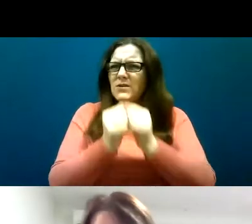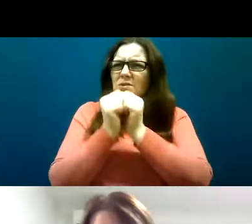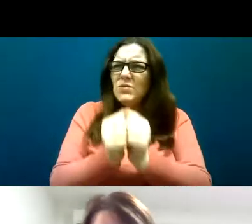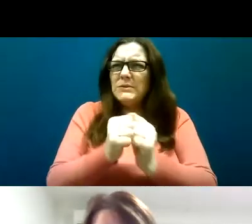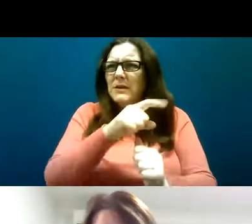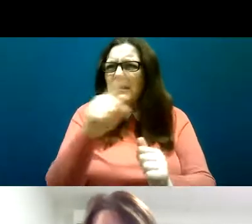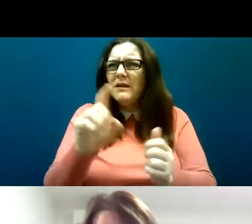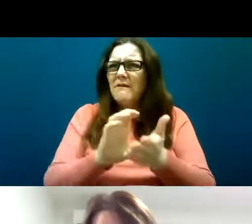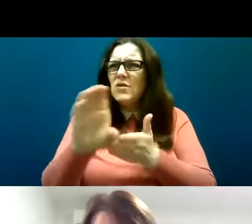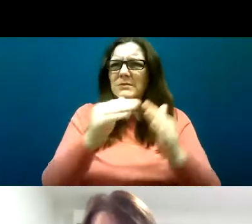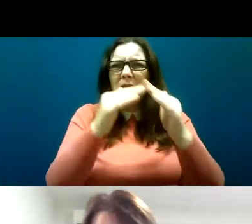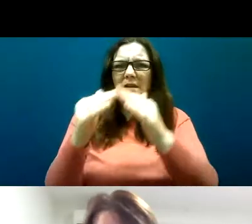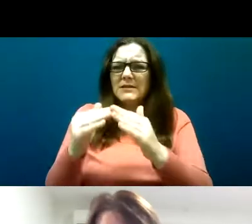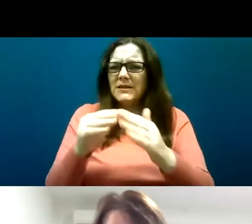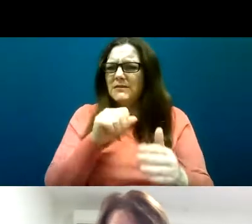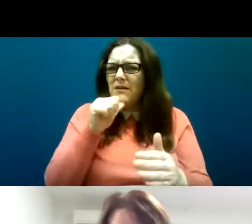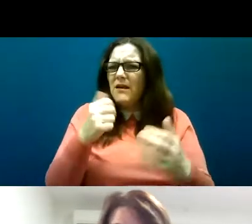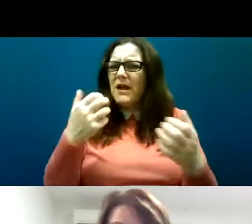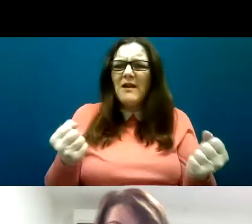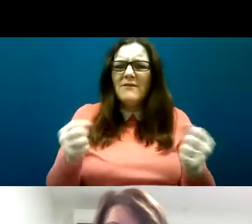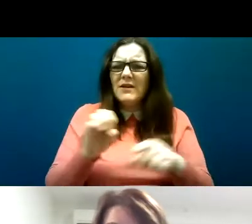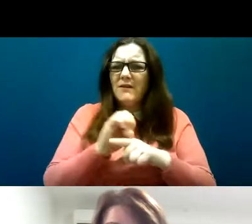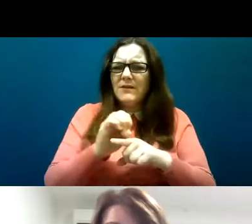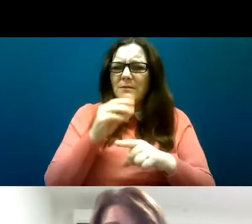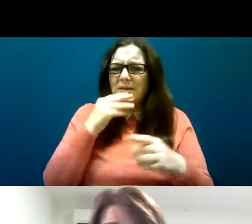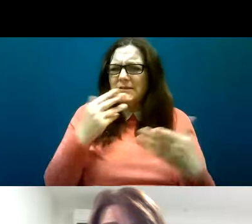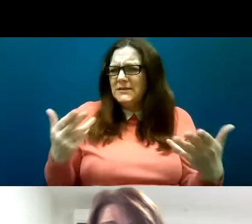been shown to be a primary reason for return to residential services.